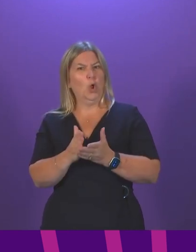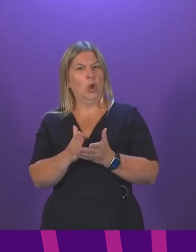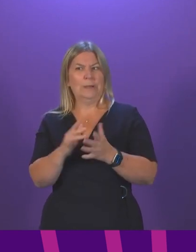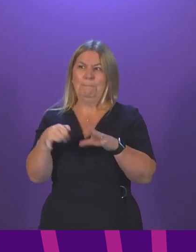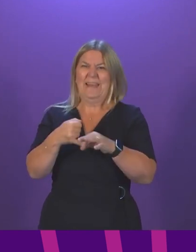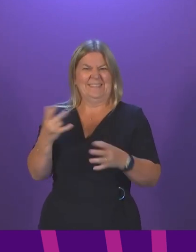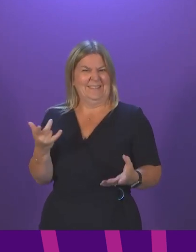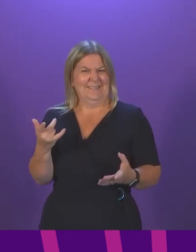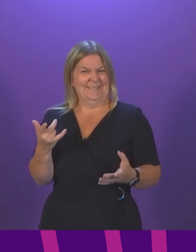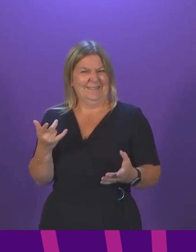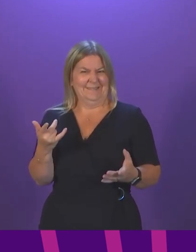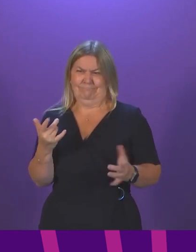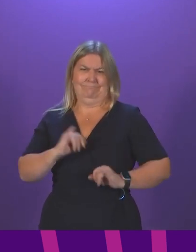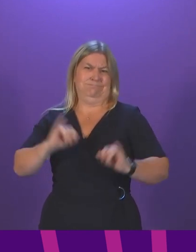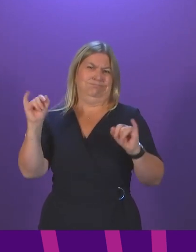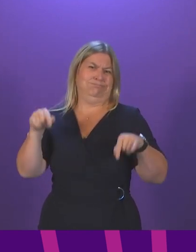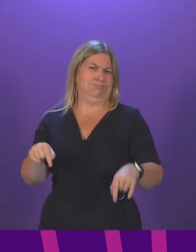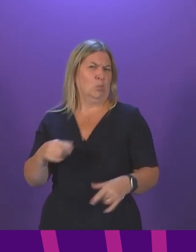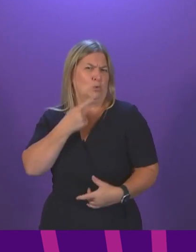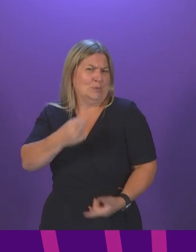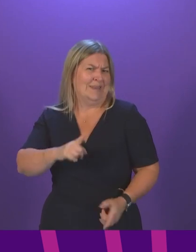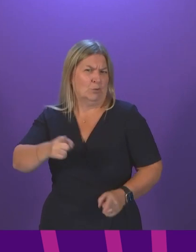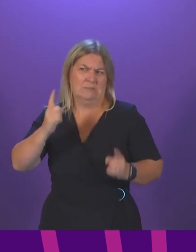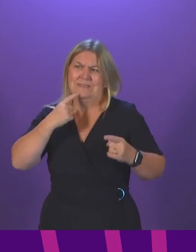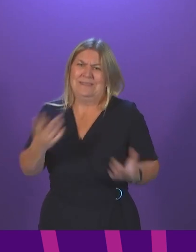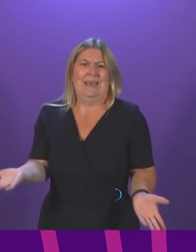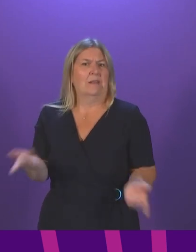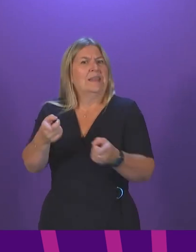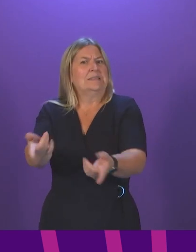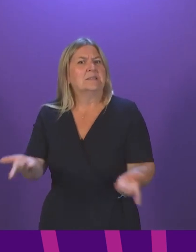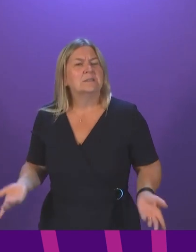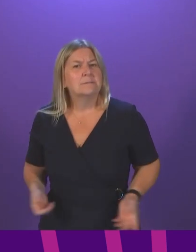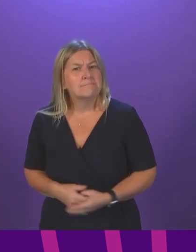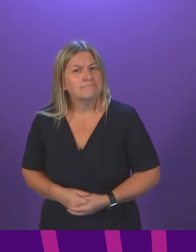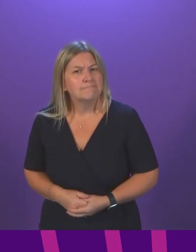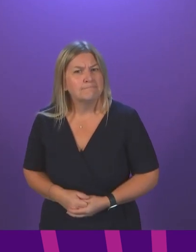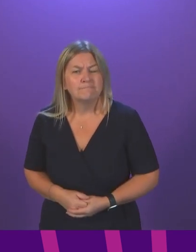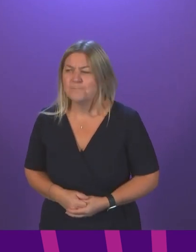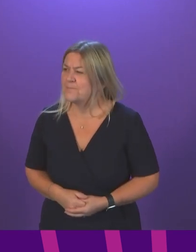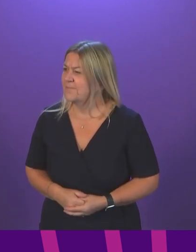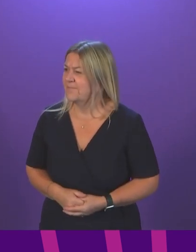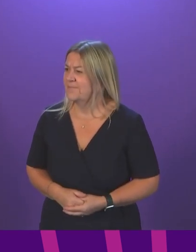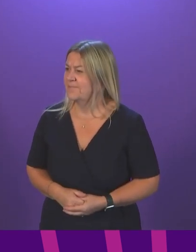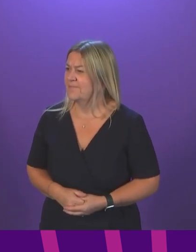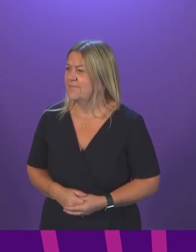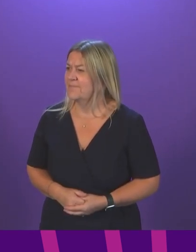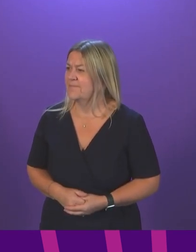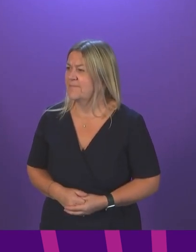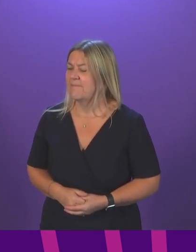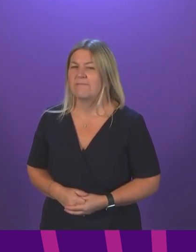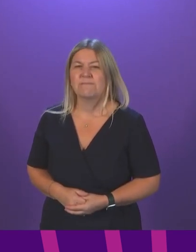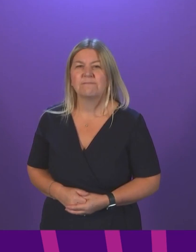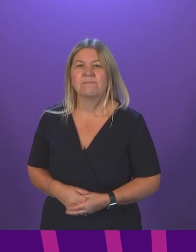have to say to Dylan Brown, who is grieving the death of his father, who should still be alive? First Minister. Well, firstly, my